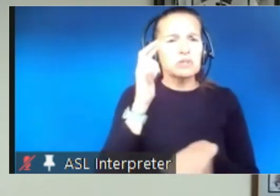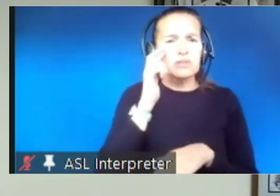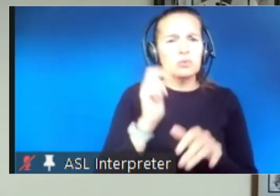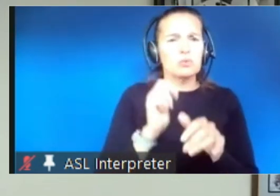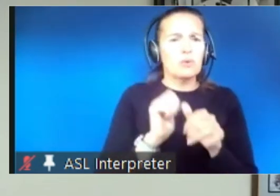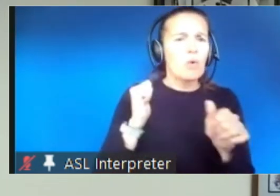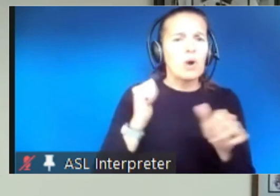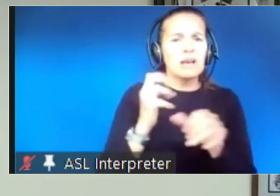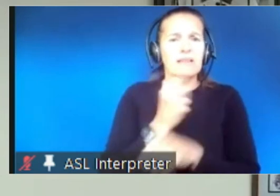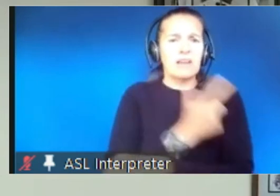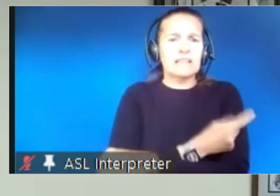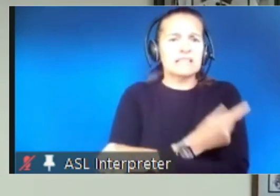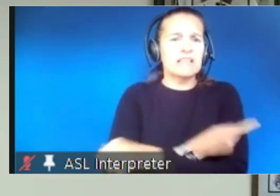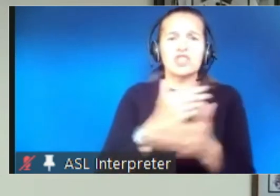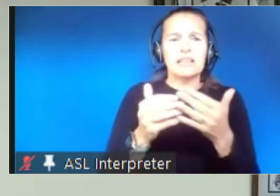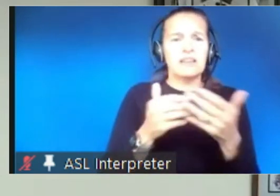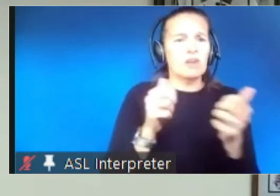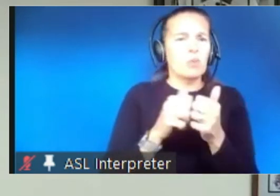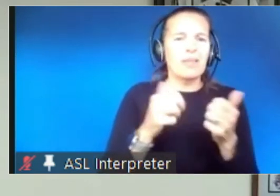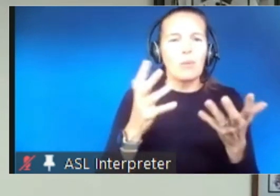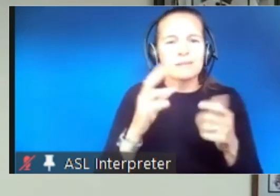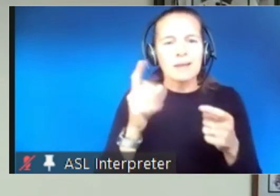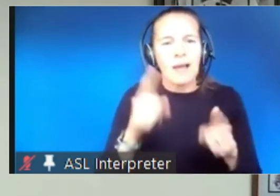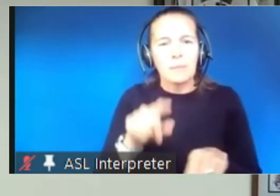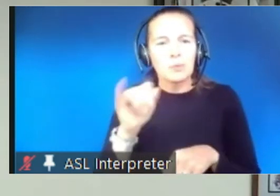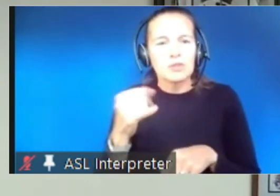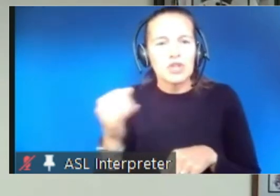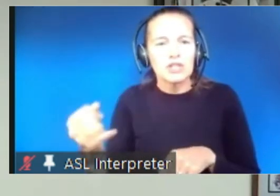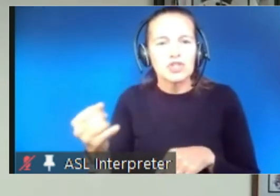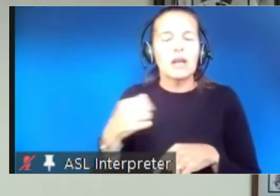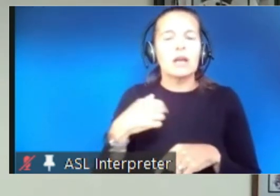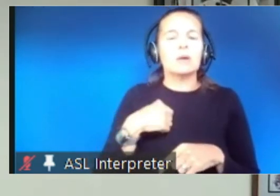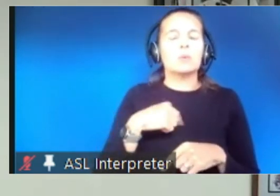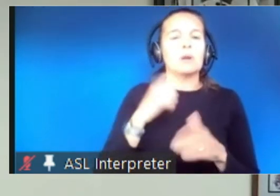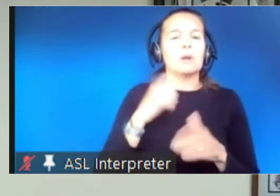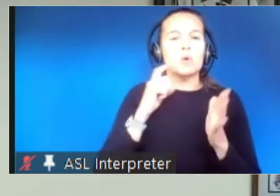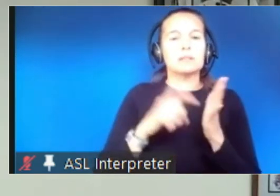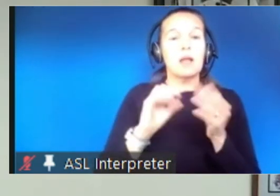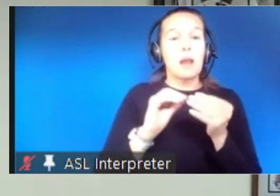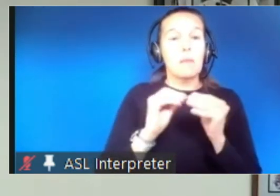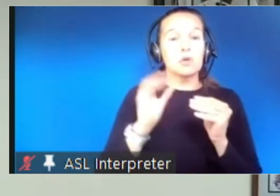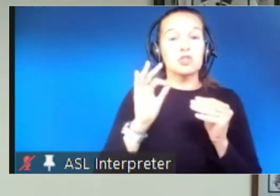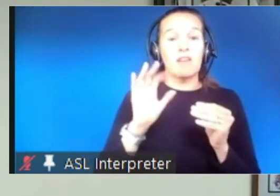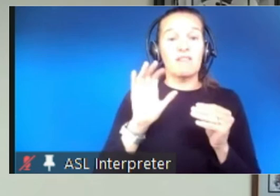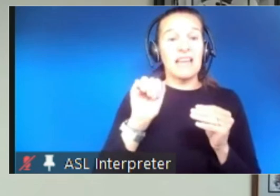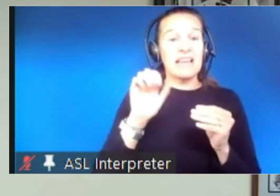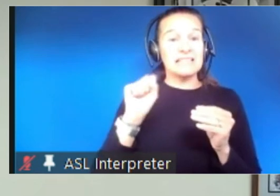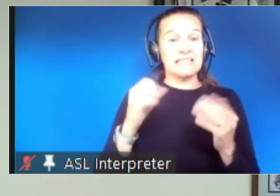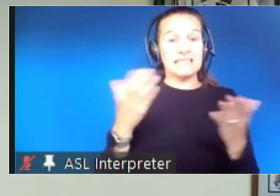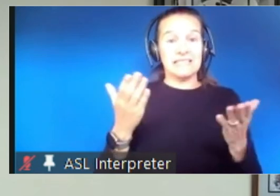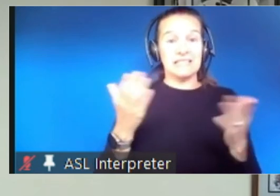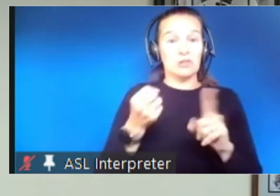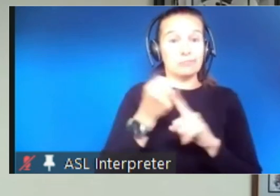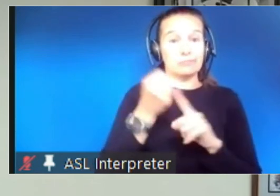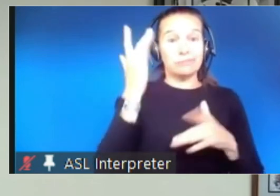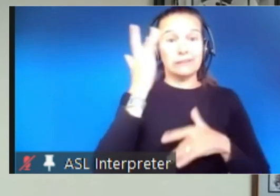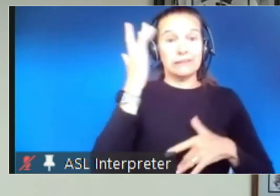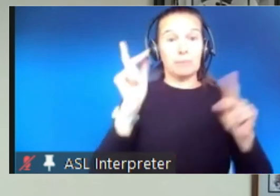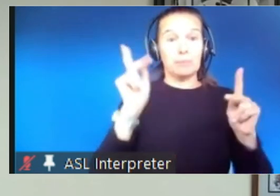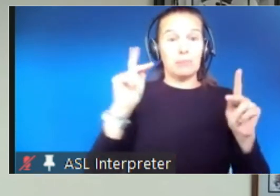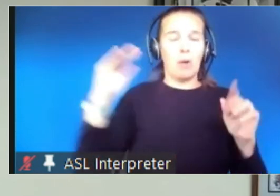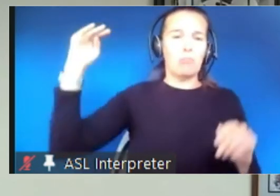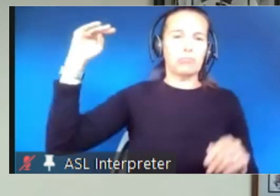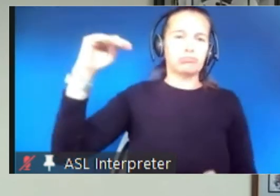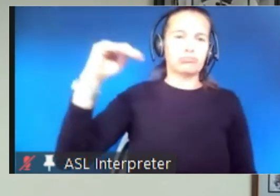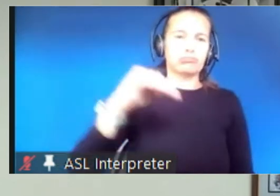vaccinations they are the most effective you can see from our data that the numbers of cases have come way down the positivity of our